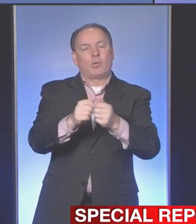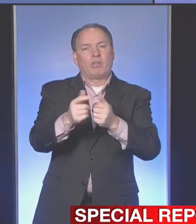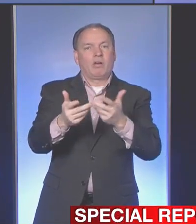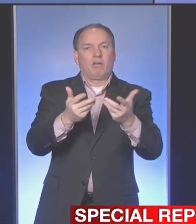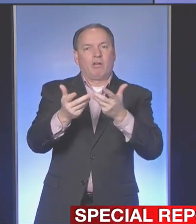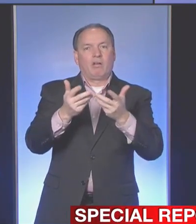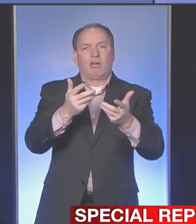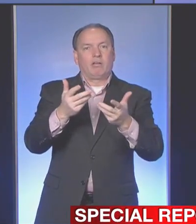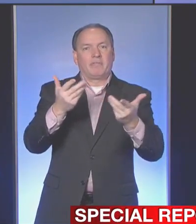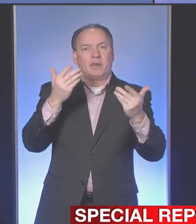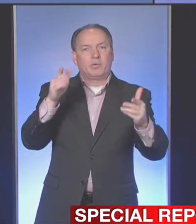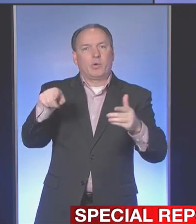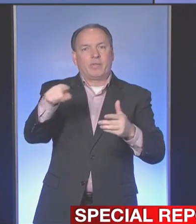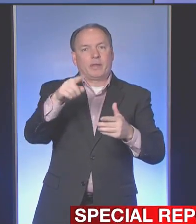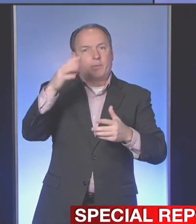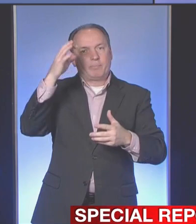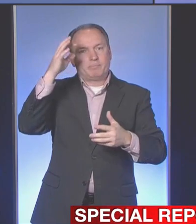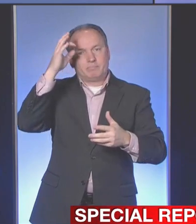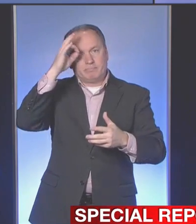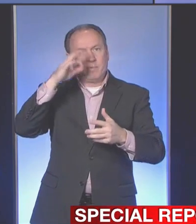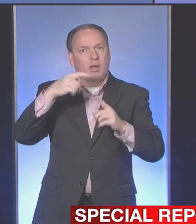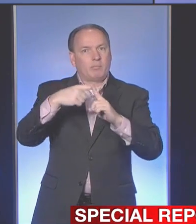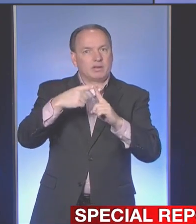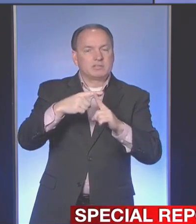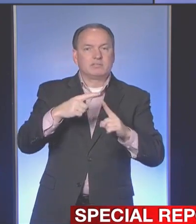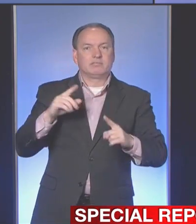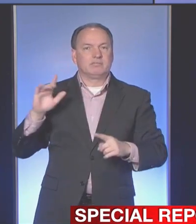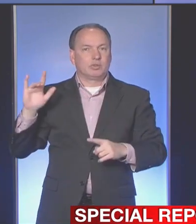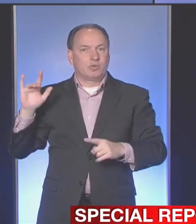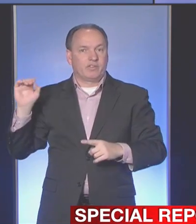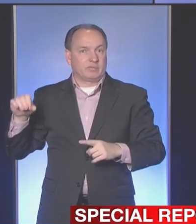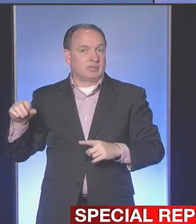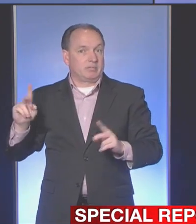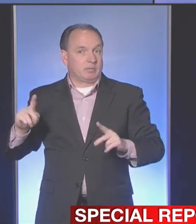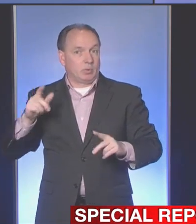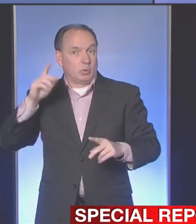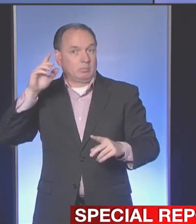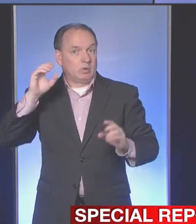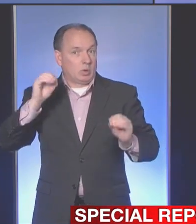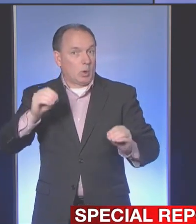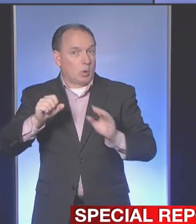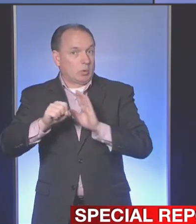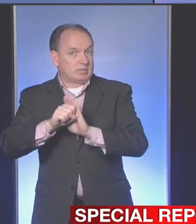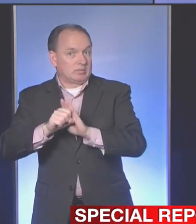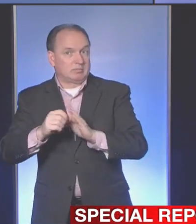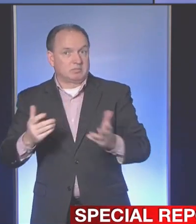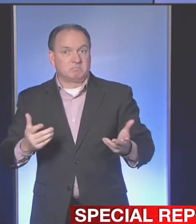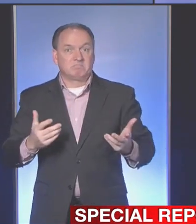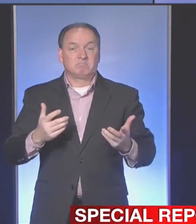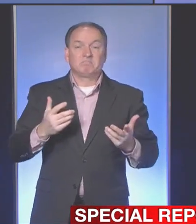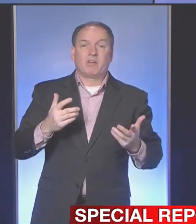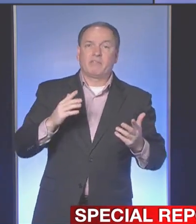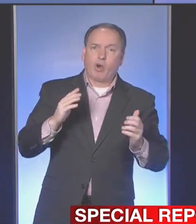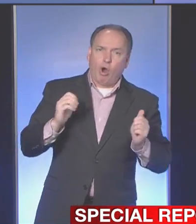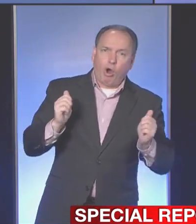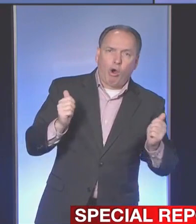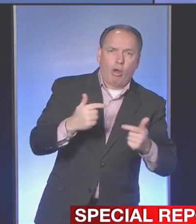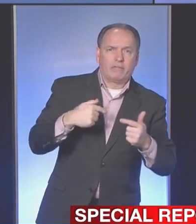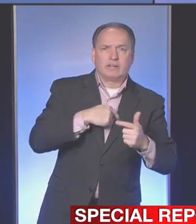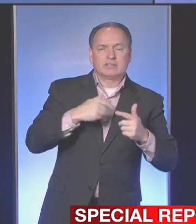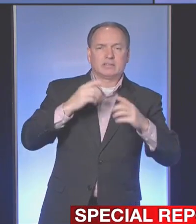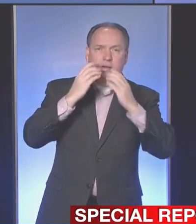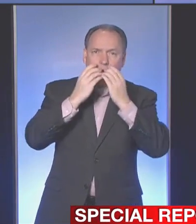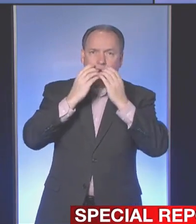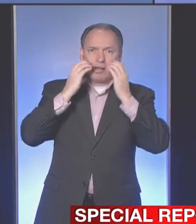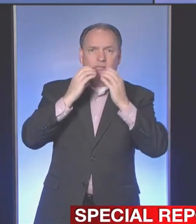because they may not know that they're positive. They could be one of those 25% of the people who are asymptomatic. So for all wearing something covering our nose